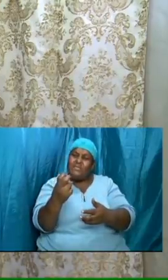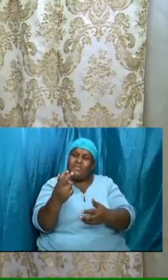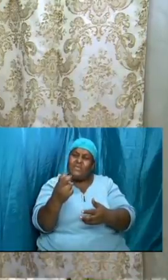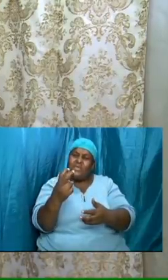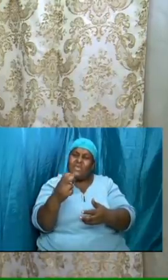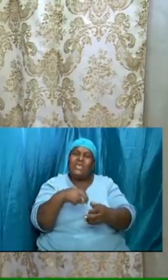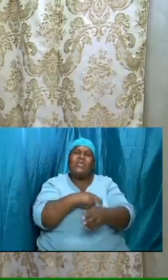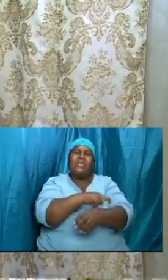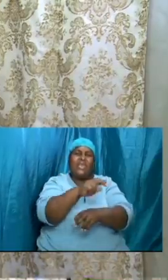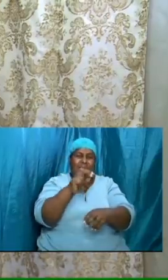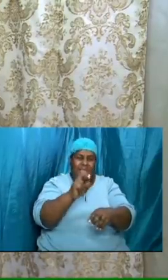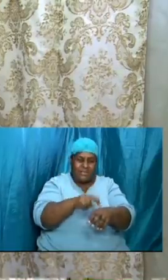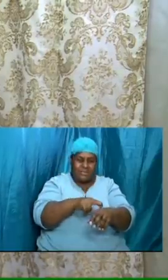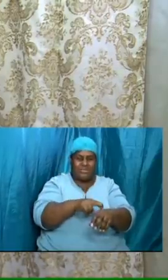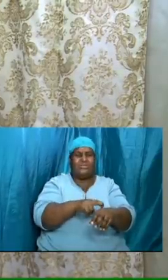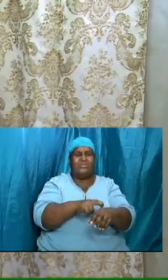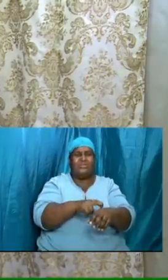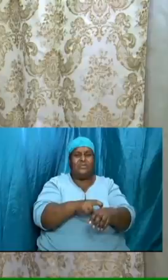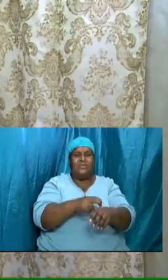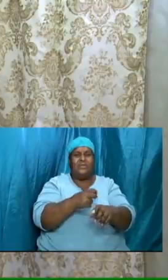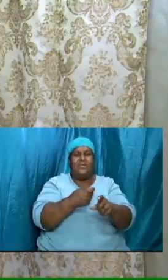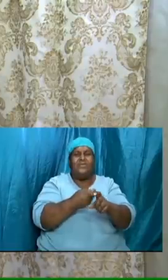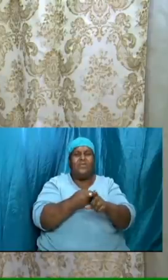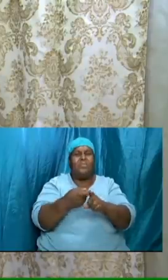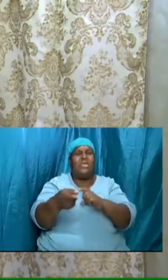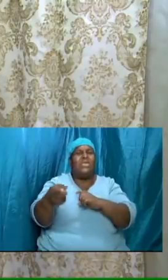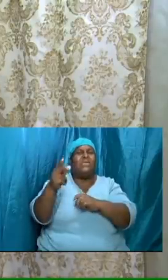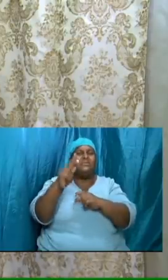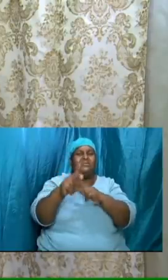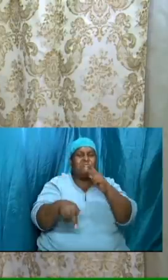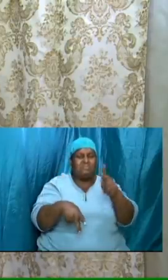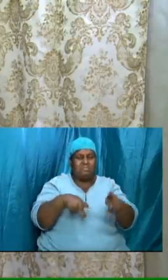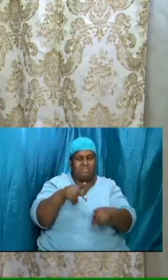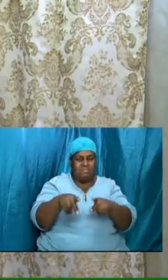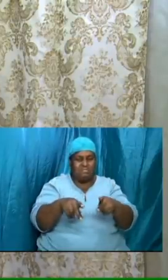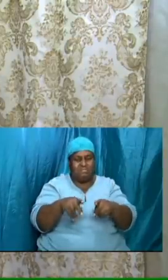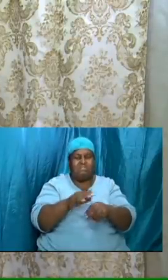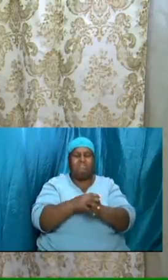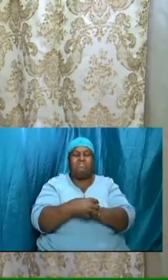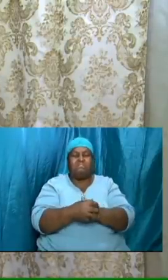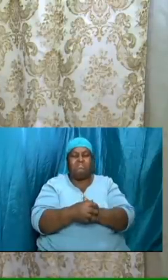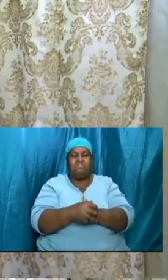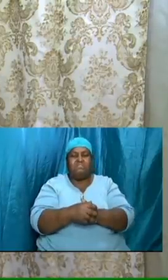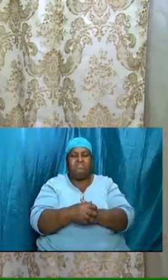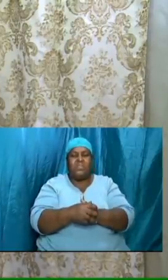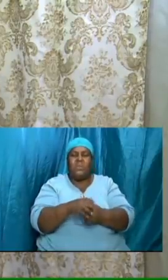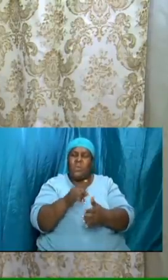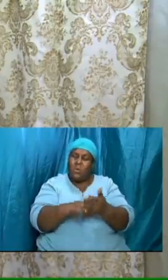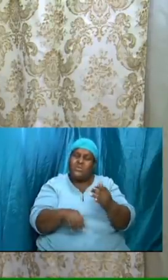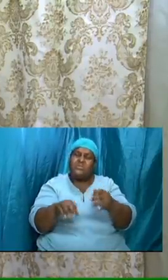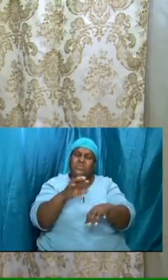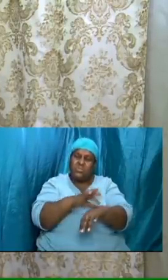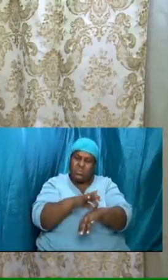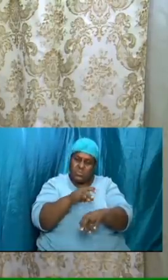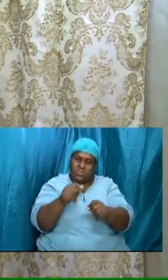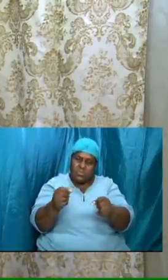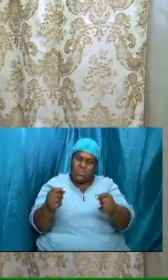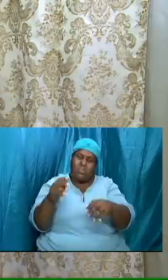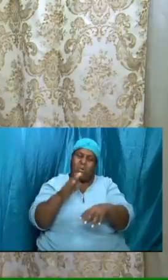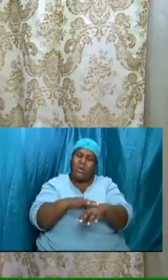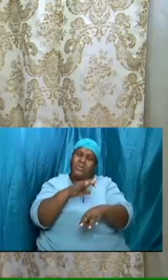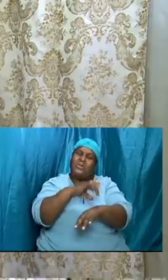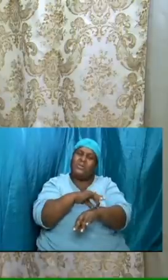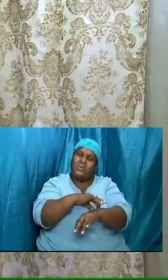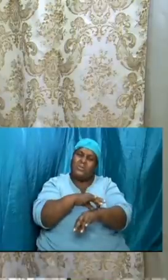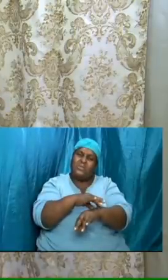are going to be doing during the time when they are here and the questions are so many